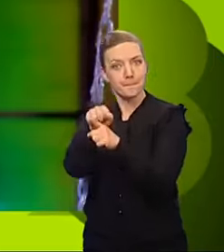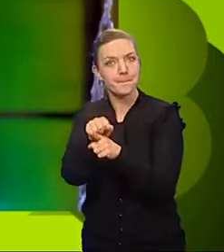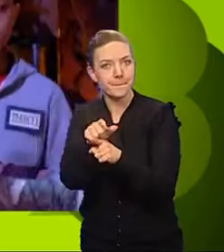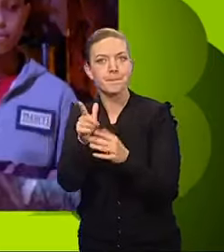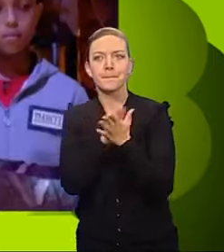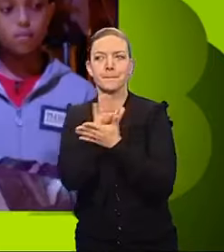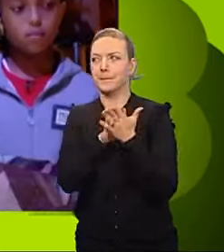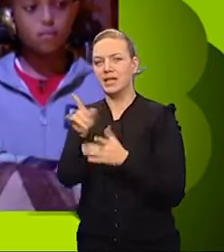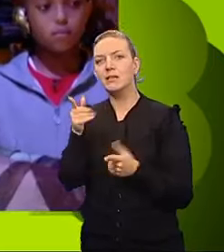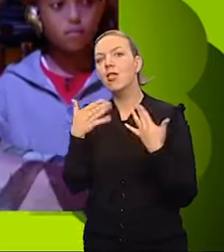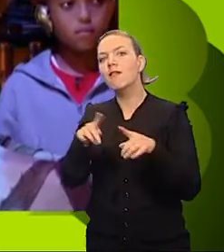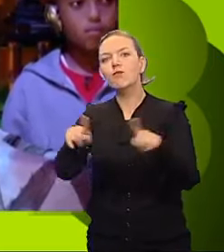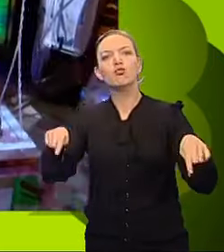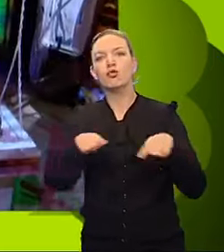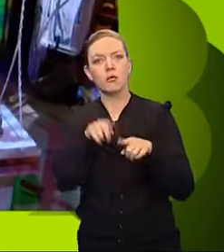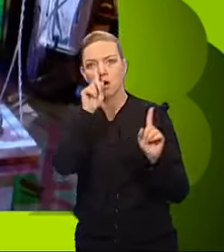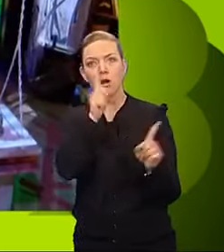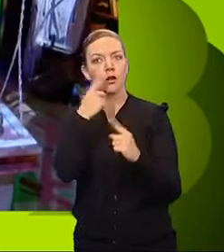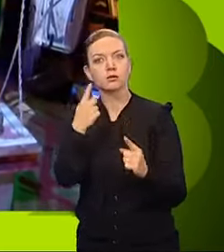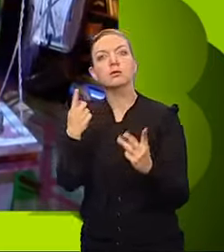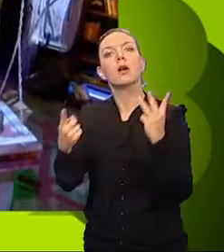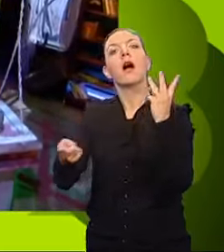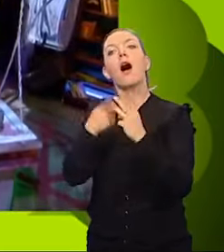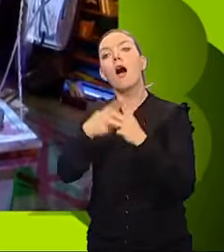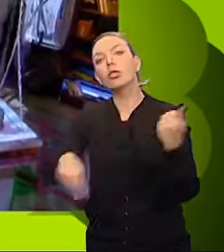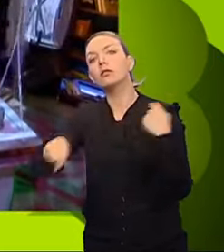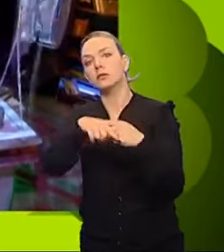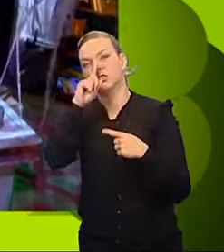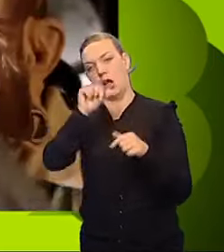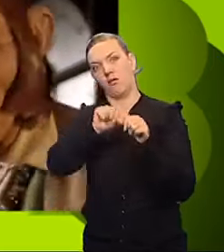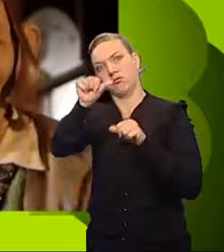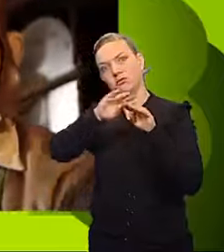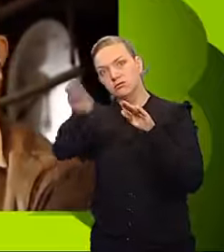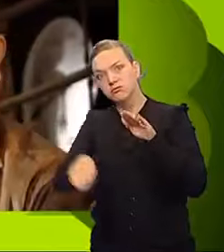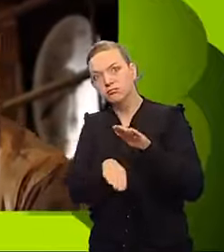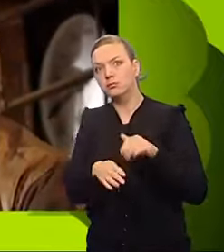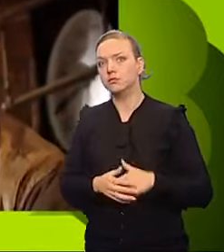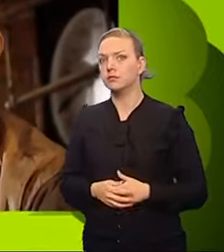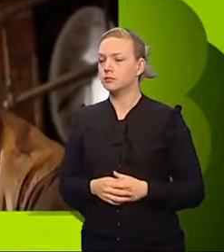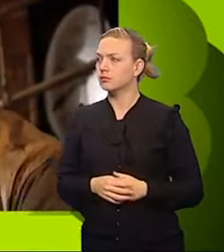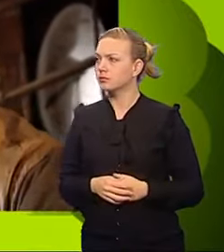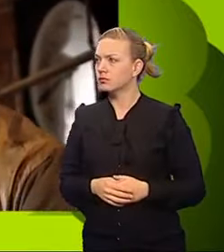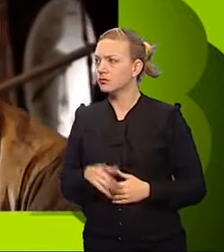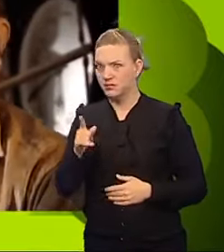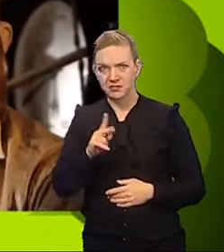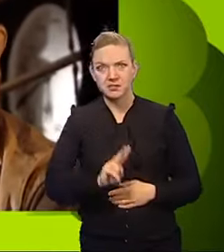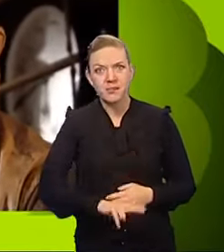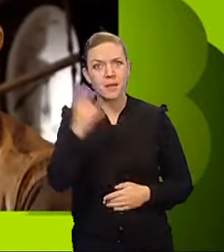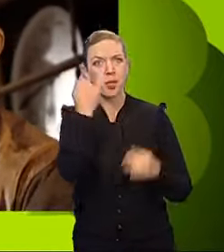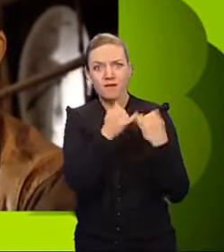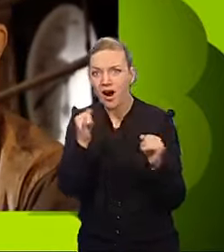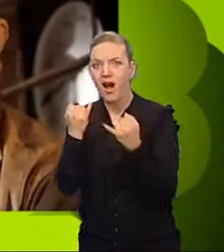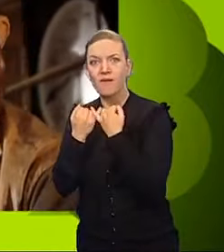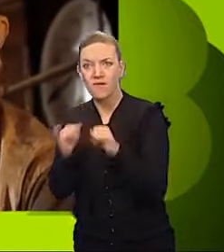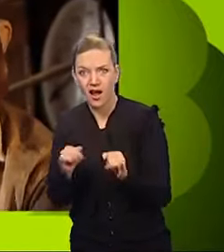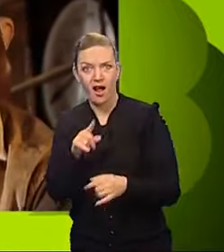room. The others are free to pass to the next floor. That's a double dose of failure. The saboteur slipped